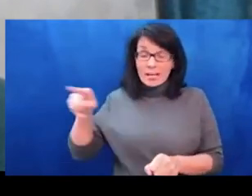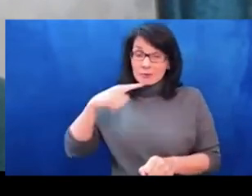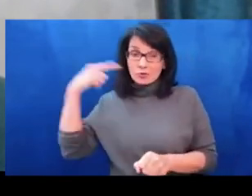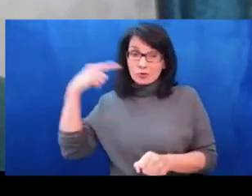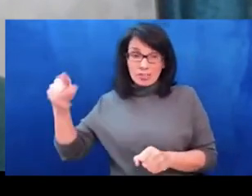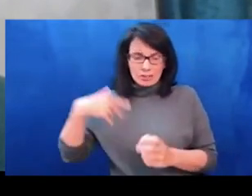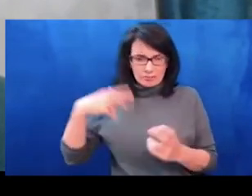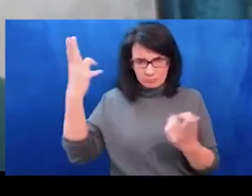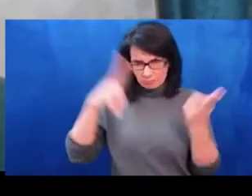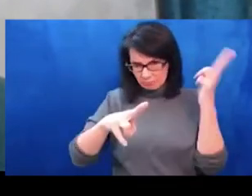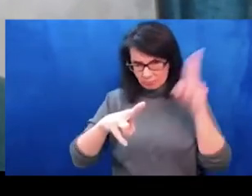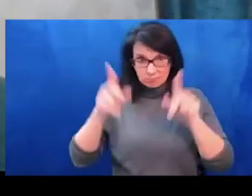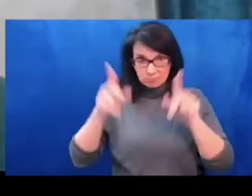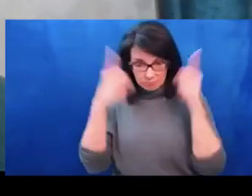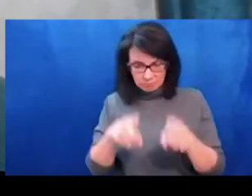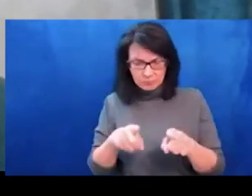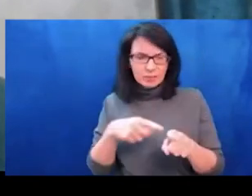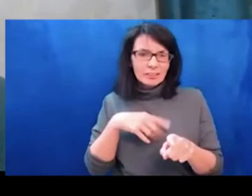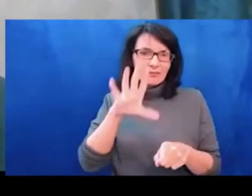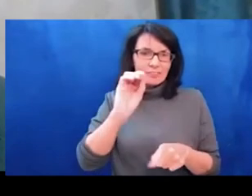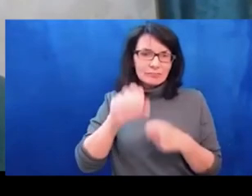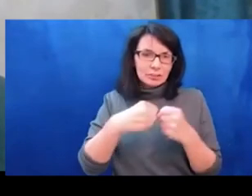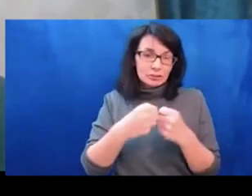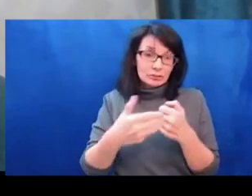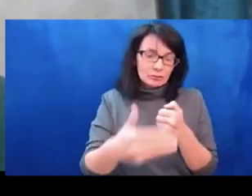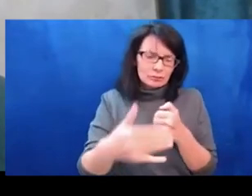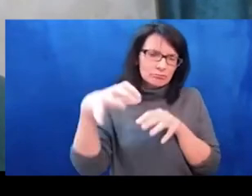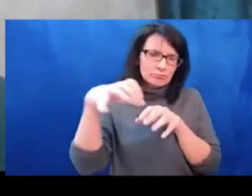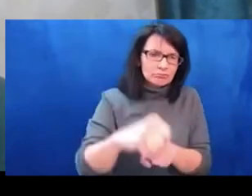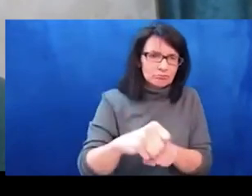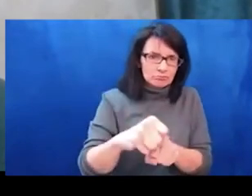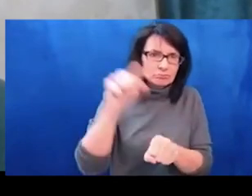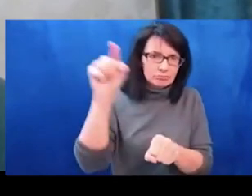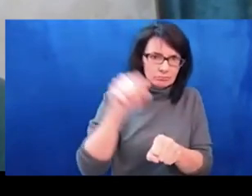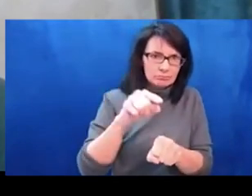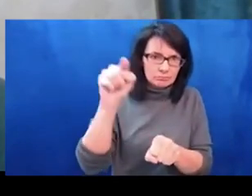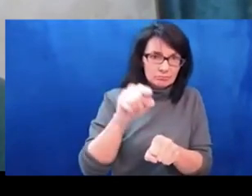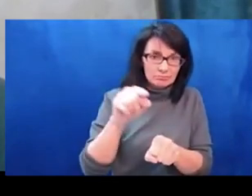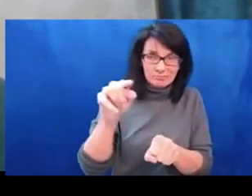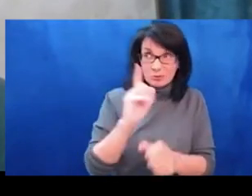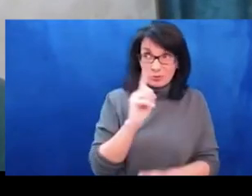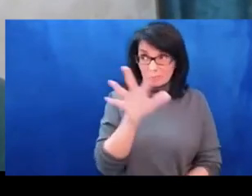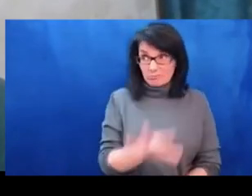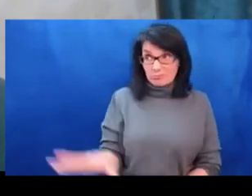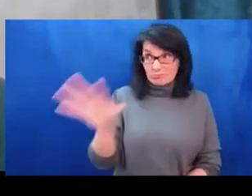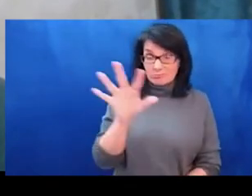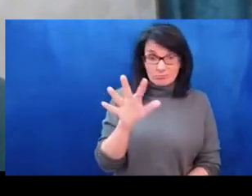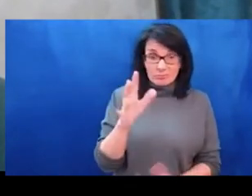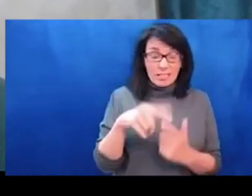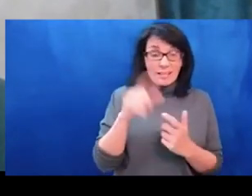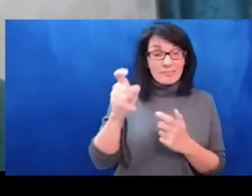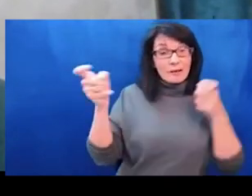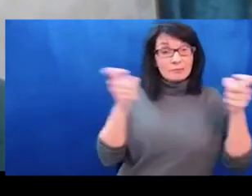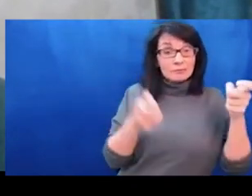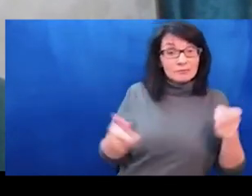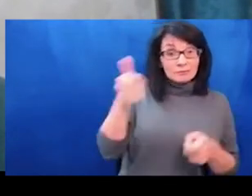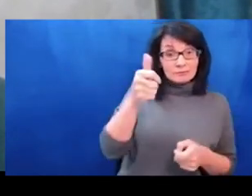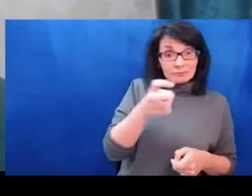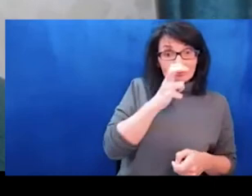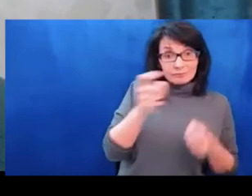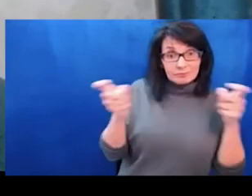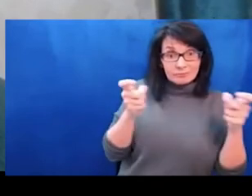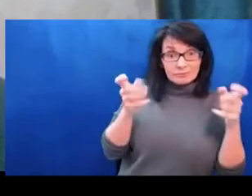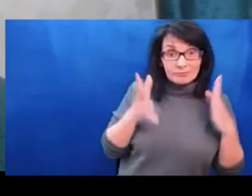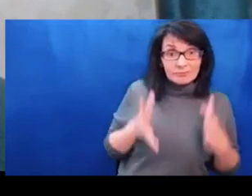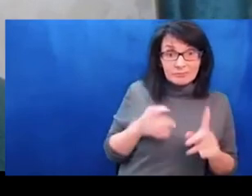was met with nothing of that. What we have on ground now as a result of this brutal intervention is